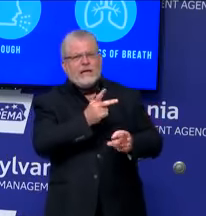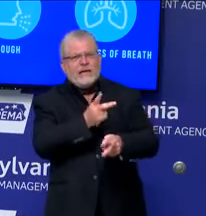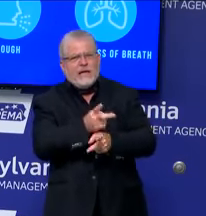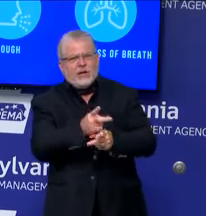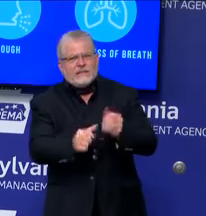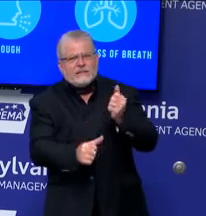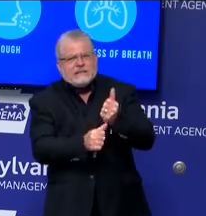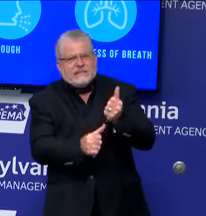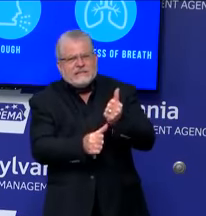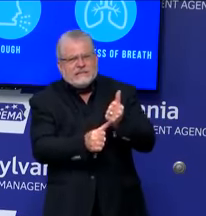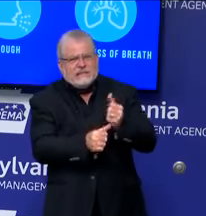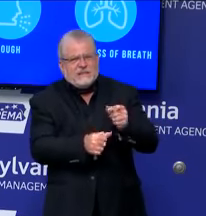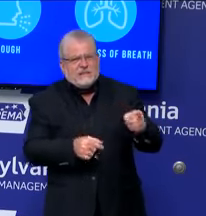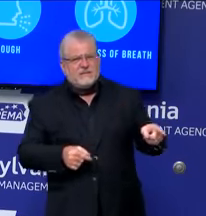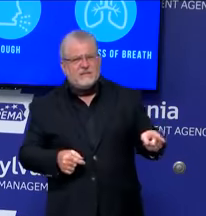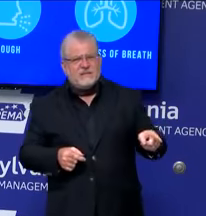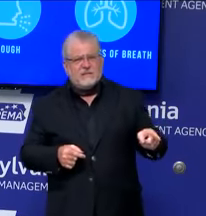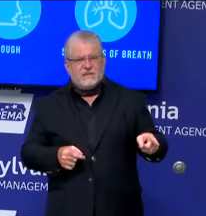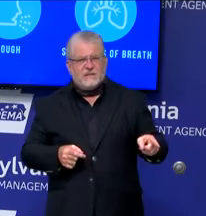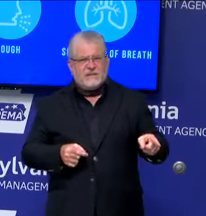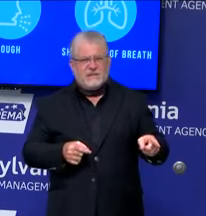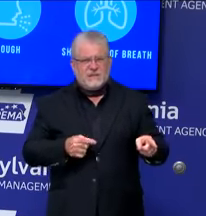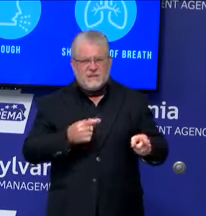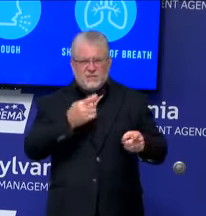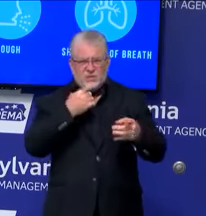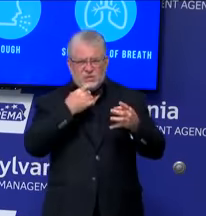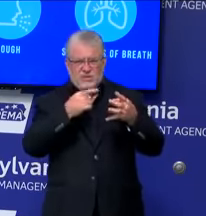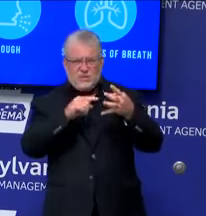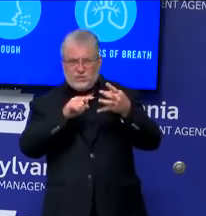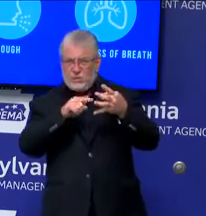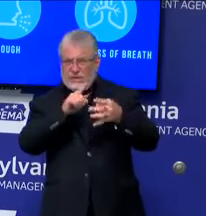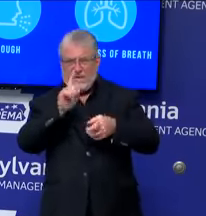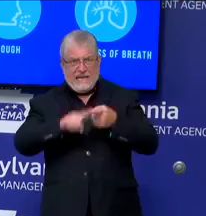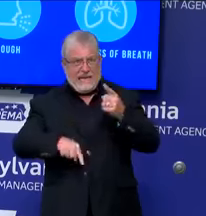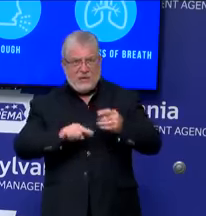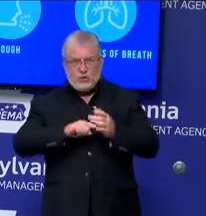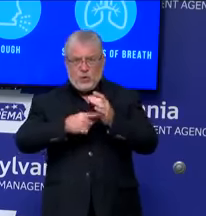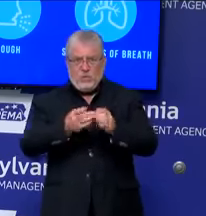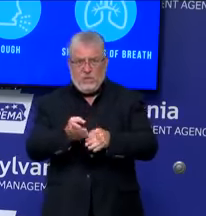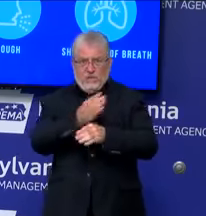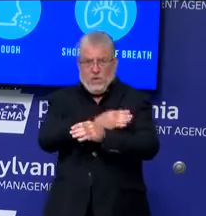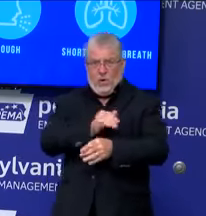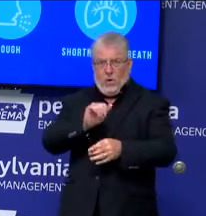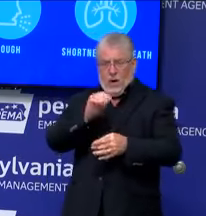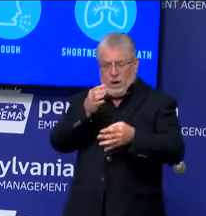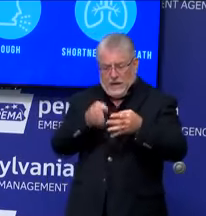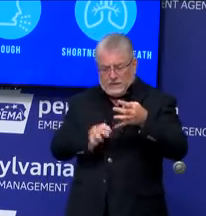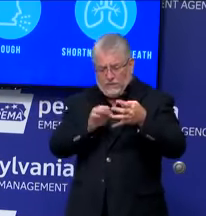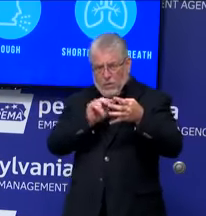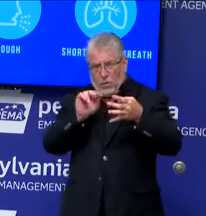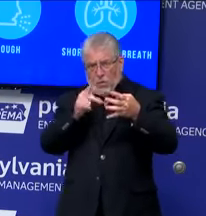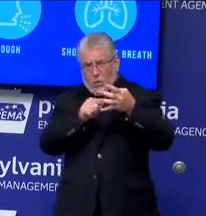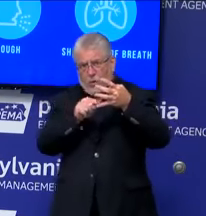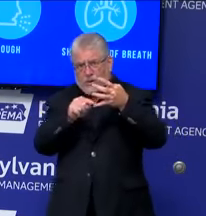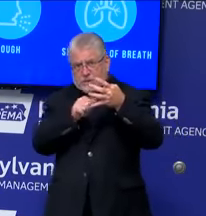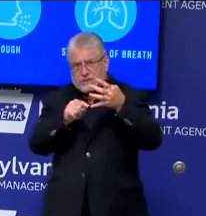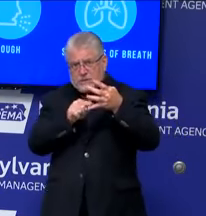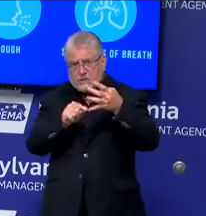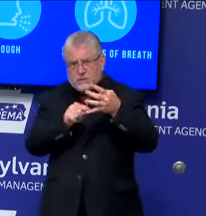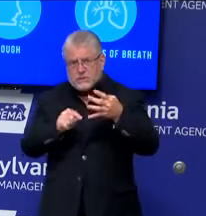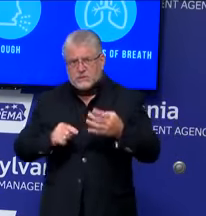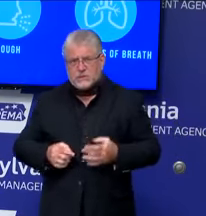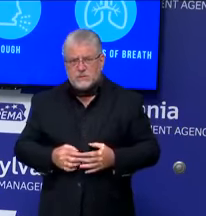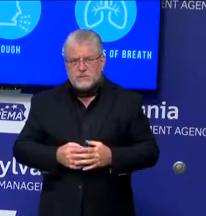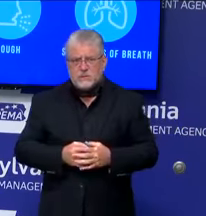before the end of August, right? Well, I mean, they can do their testing now. I mean, they are doing testing now. Oh, they wanted